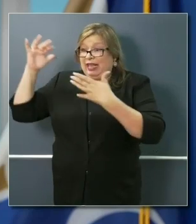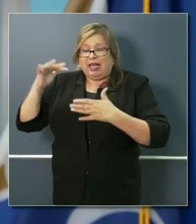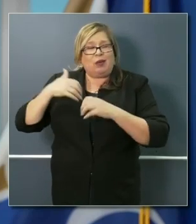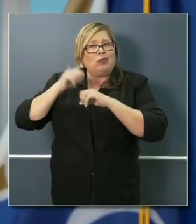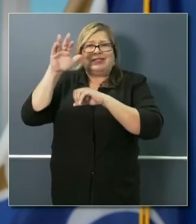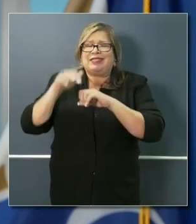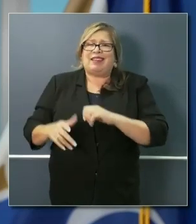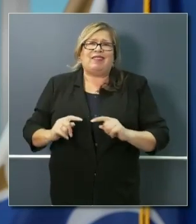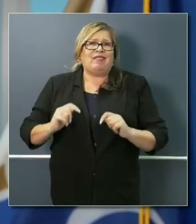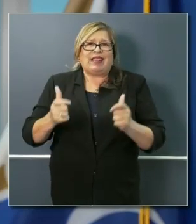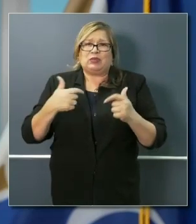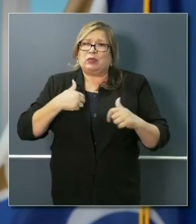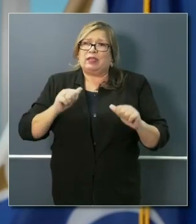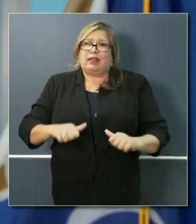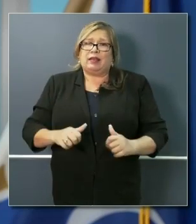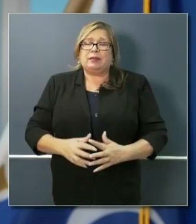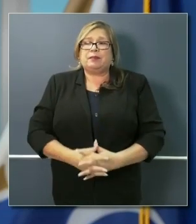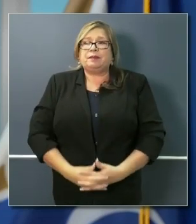Katie Orr, KQED.